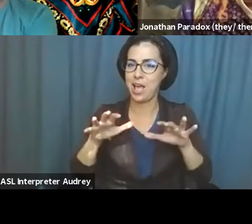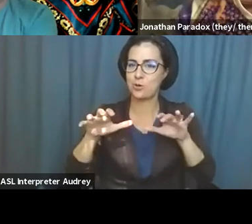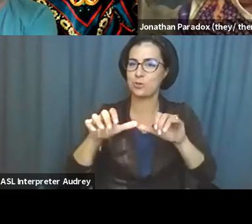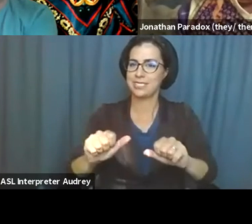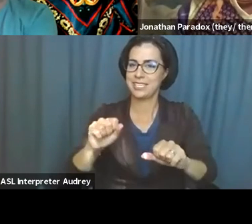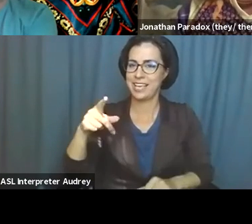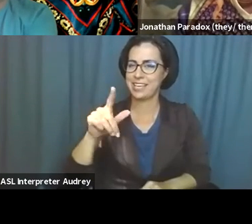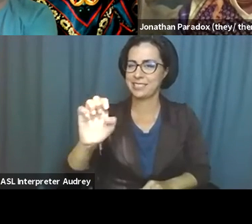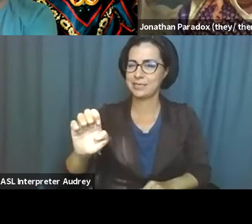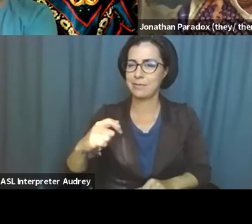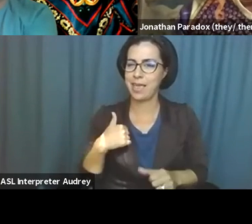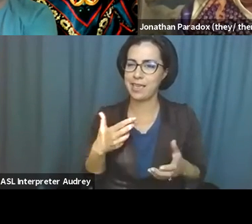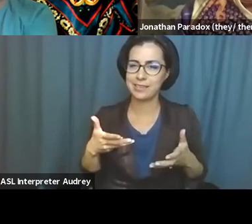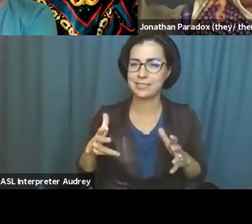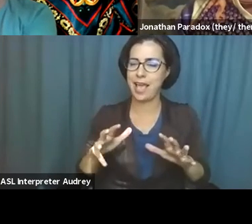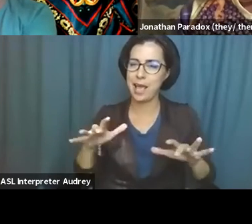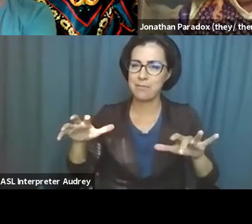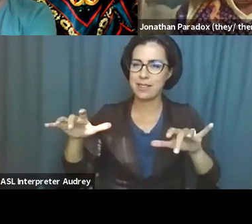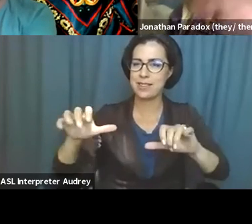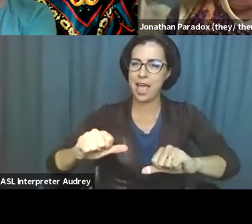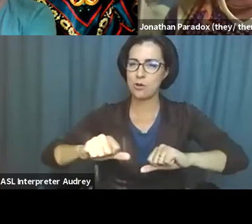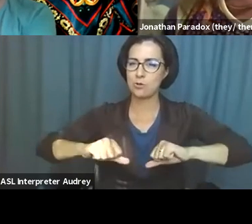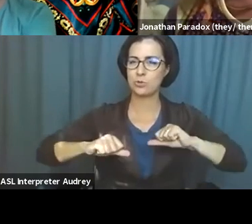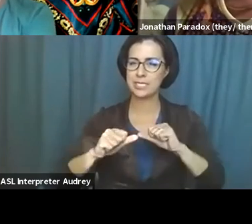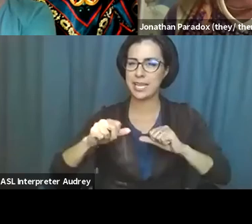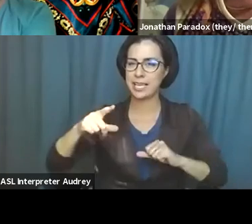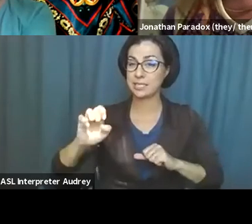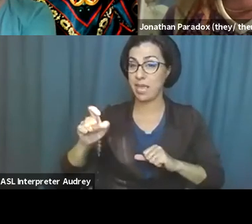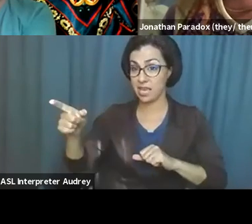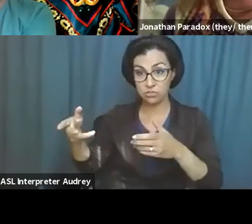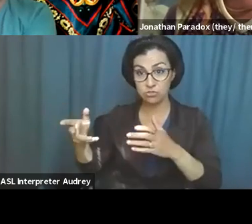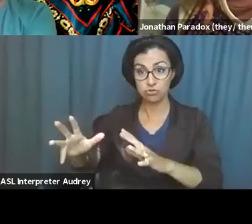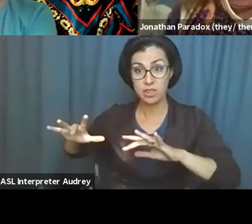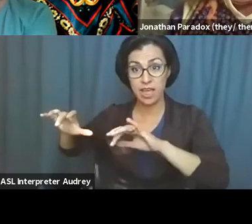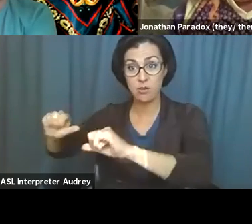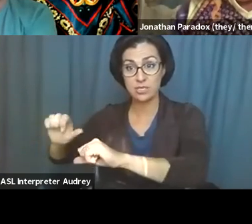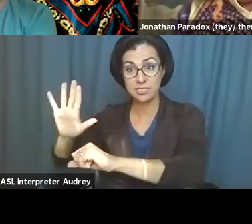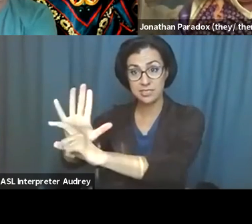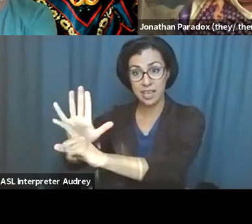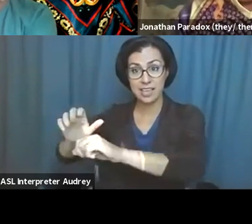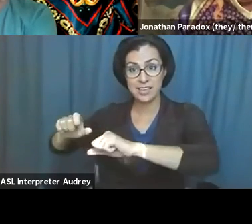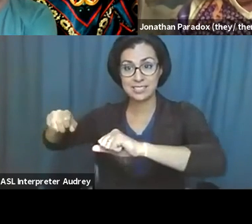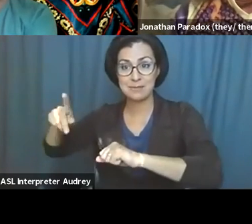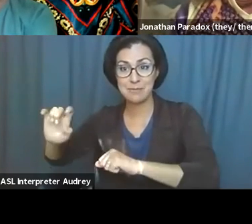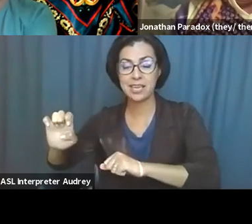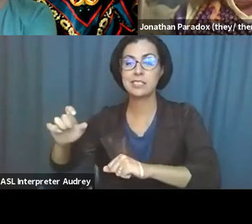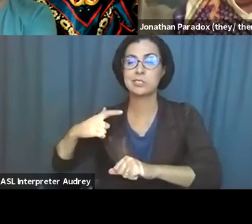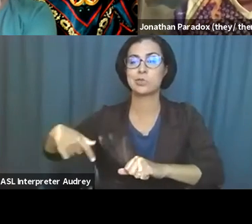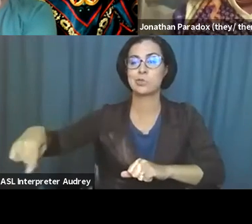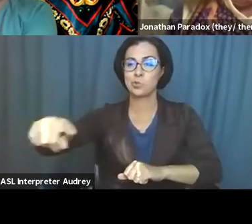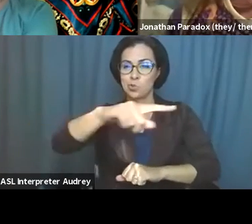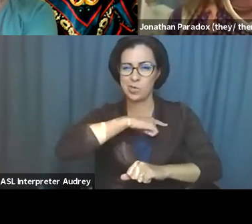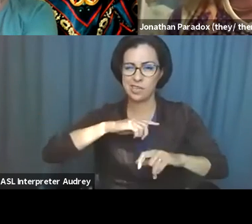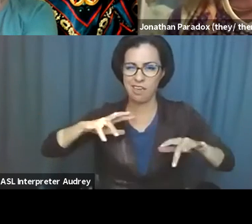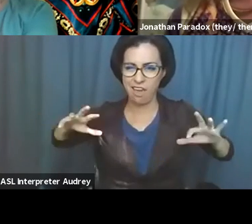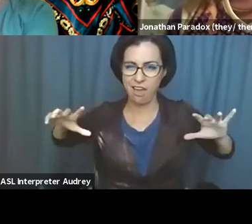I'm allowed to take space. And you're allowed to take space. We are taking up